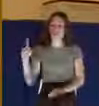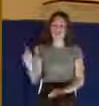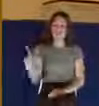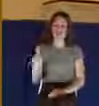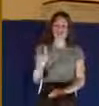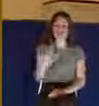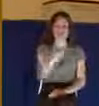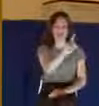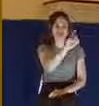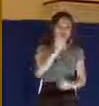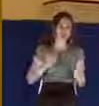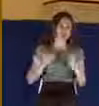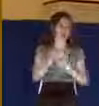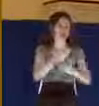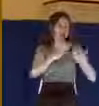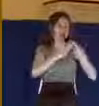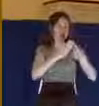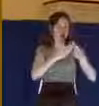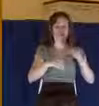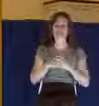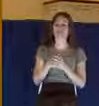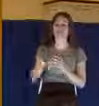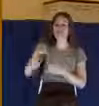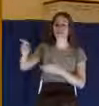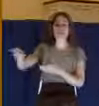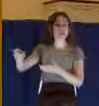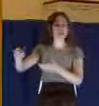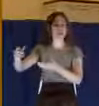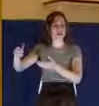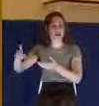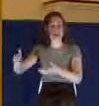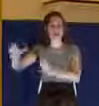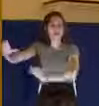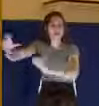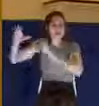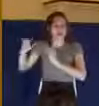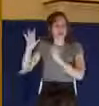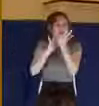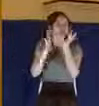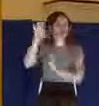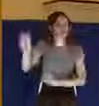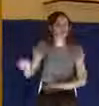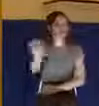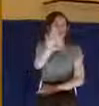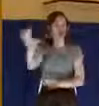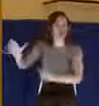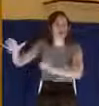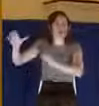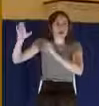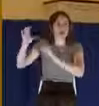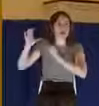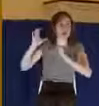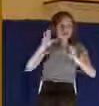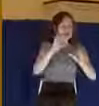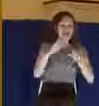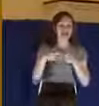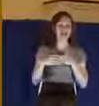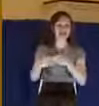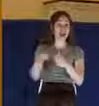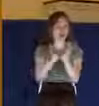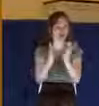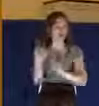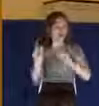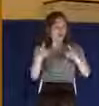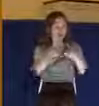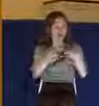Alexander and Rufus, to bear his cross. And they bring him unto the place of Golgotha, which